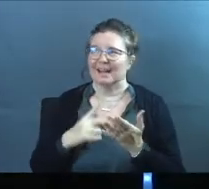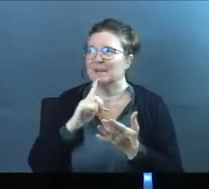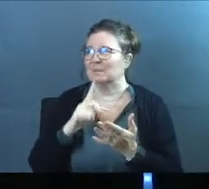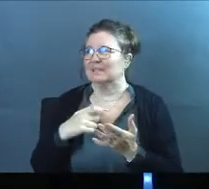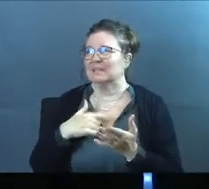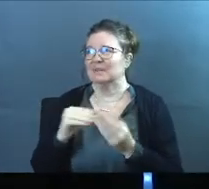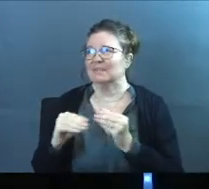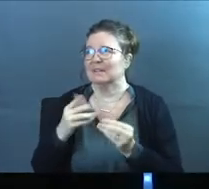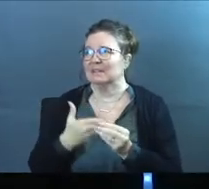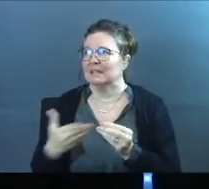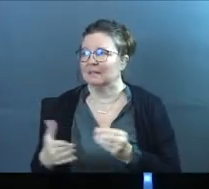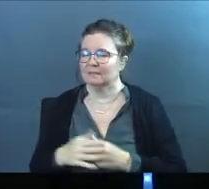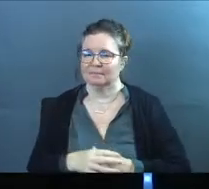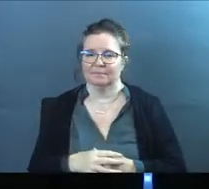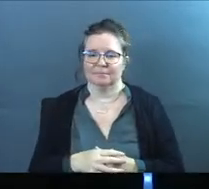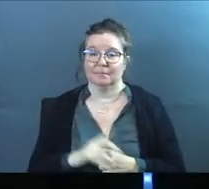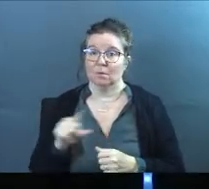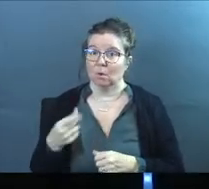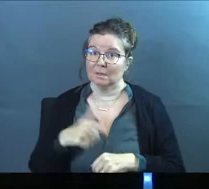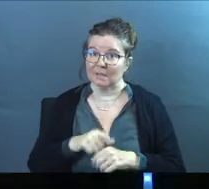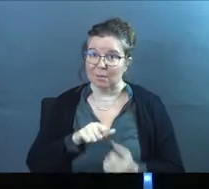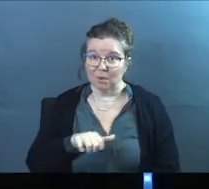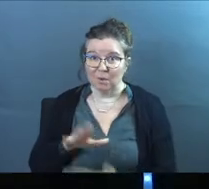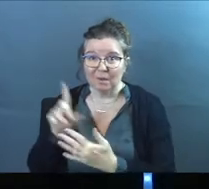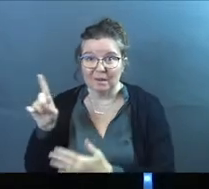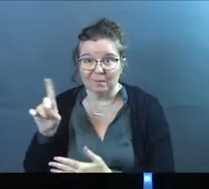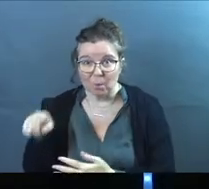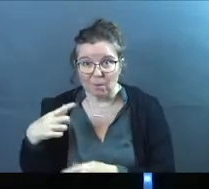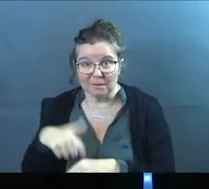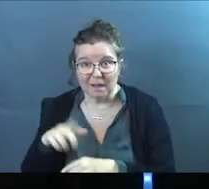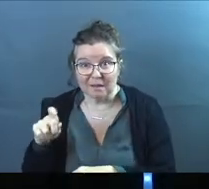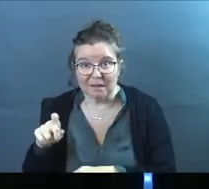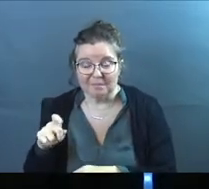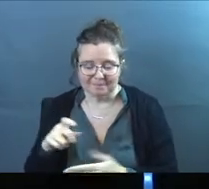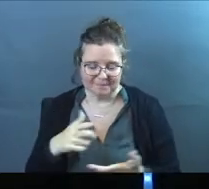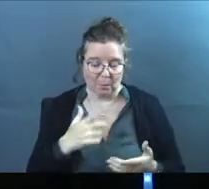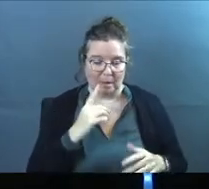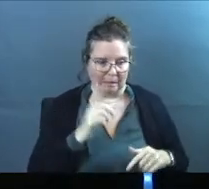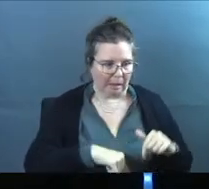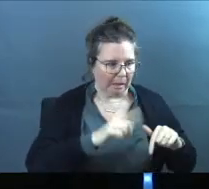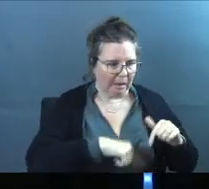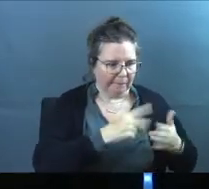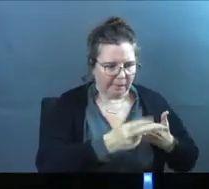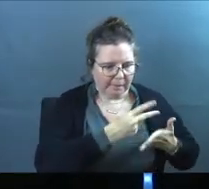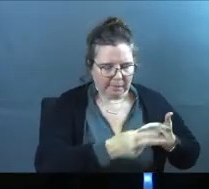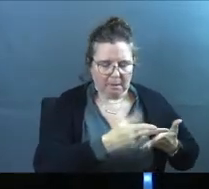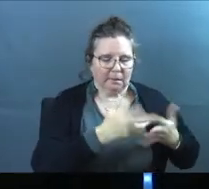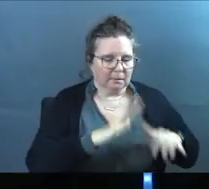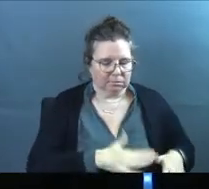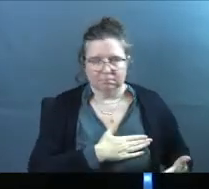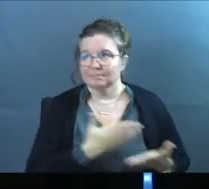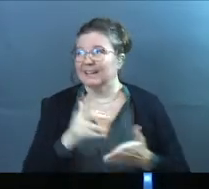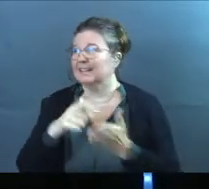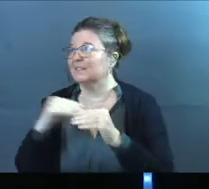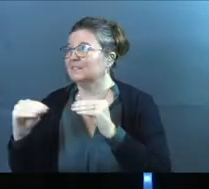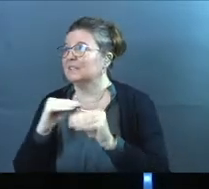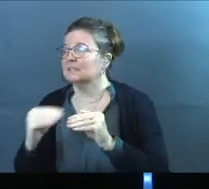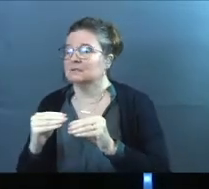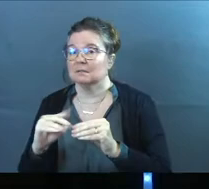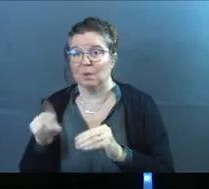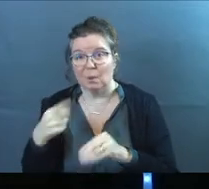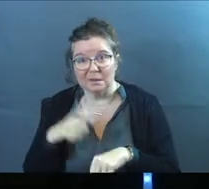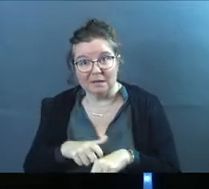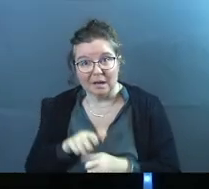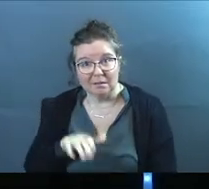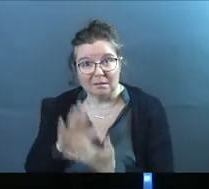fix this thing. But is that the only time we go to Him? I need this fixed, God. He's the handyman. Come repair this.